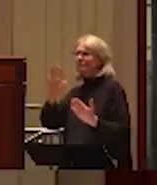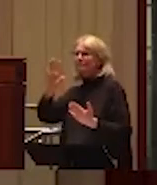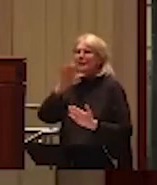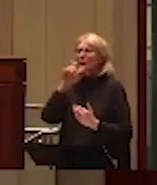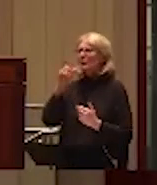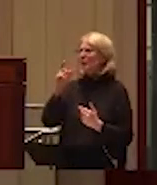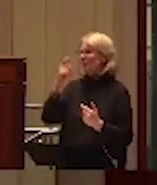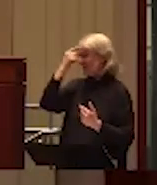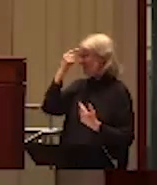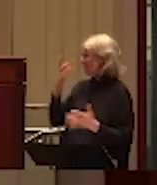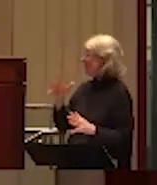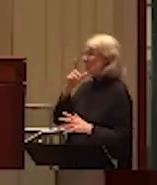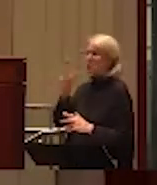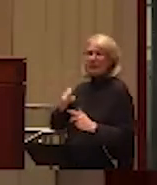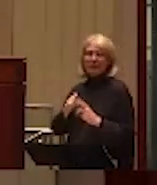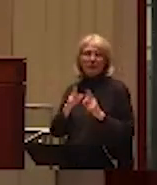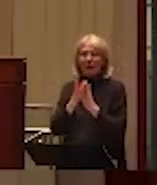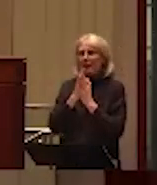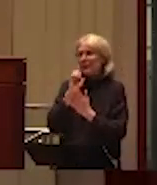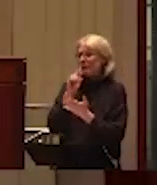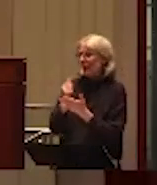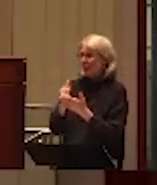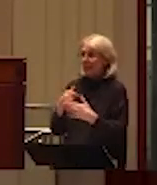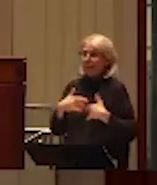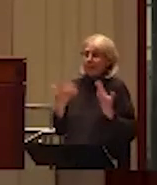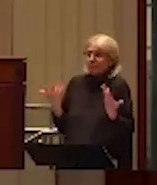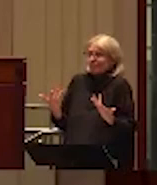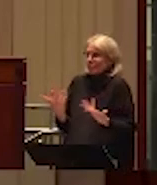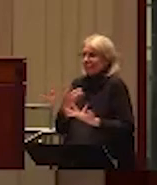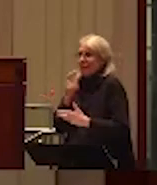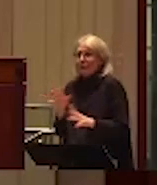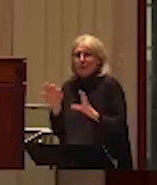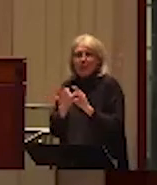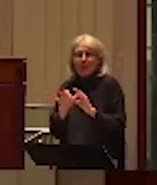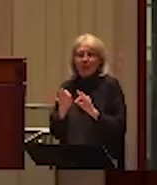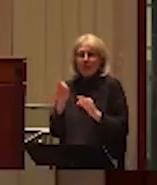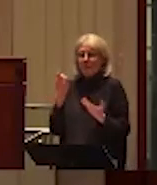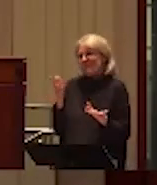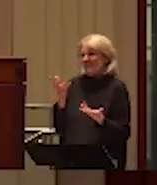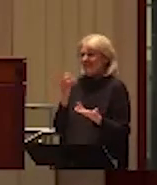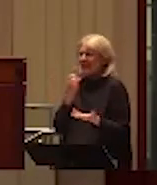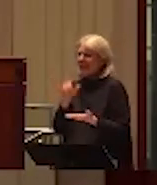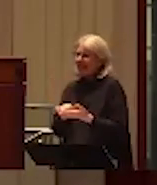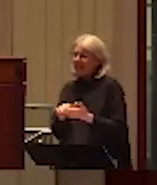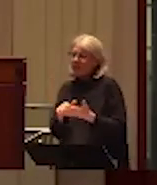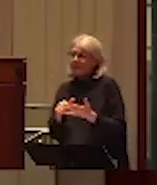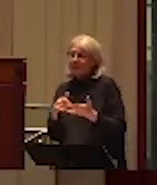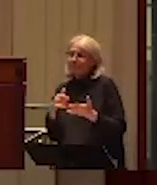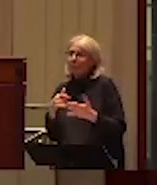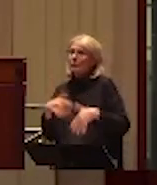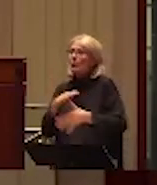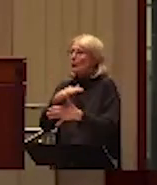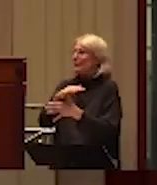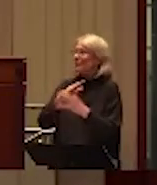get any help was they don't consider it as important enough to consider. So I think this is really a big barrier. They